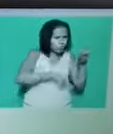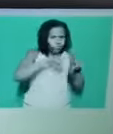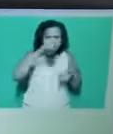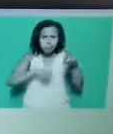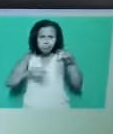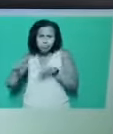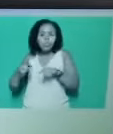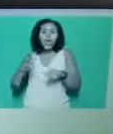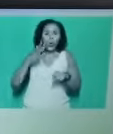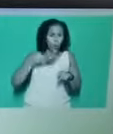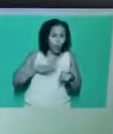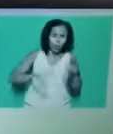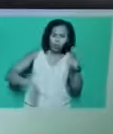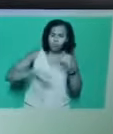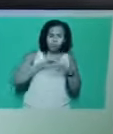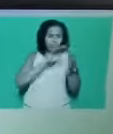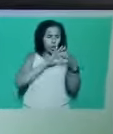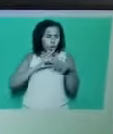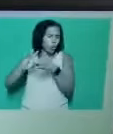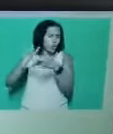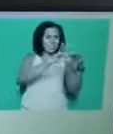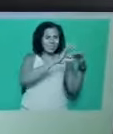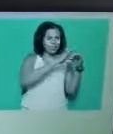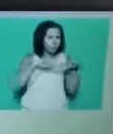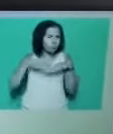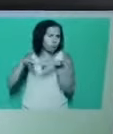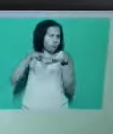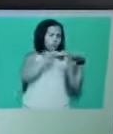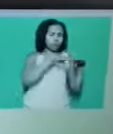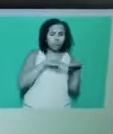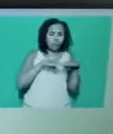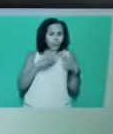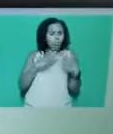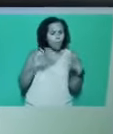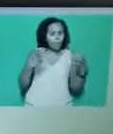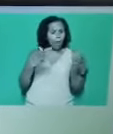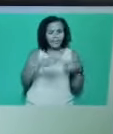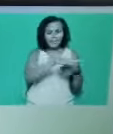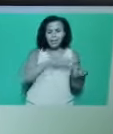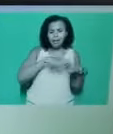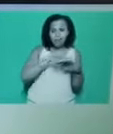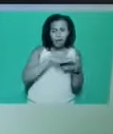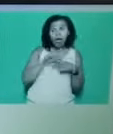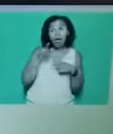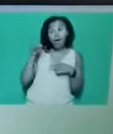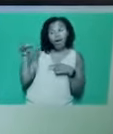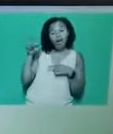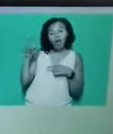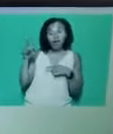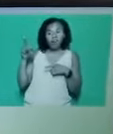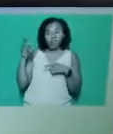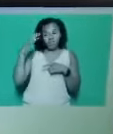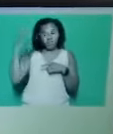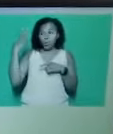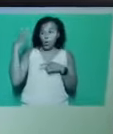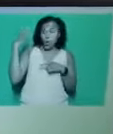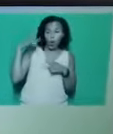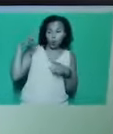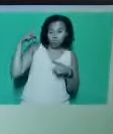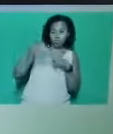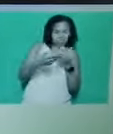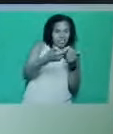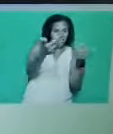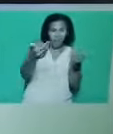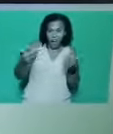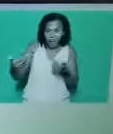the public sector. The government wants us to be divided, public versus private, health versus local government. We mustn't